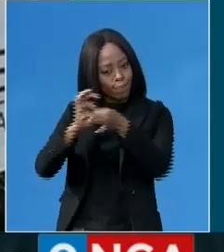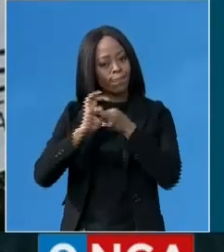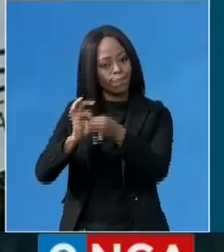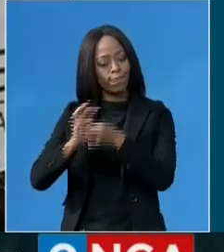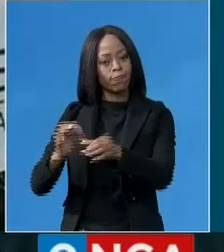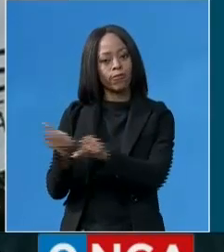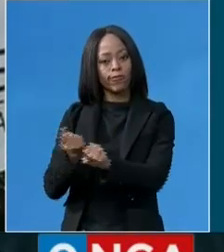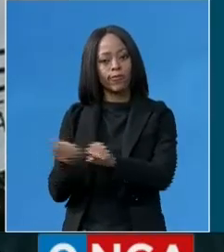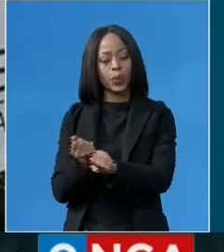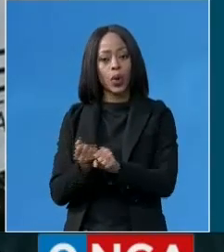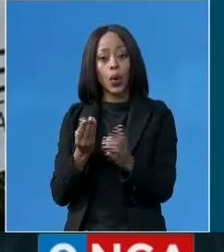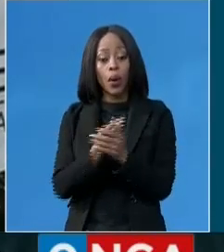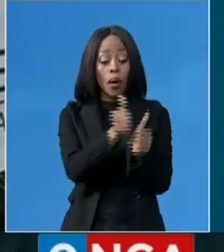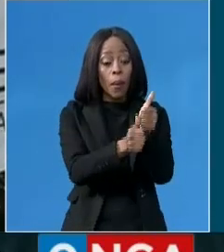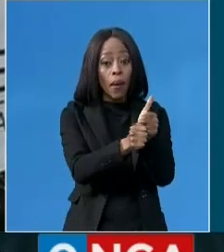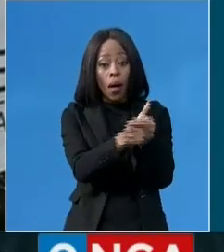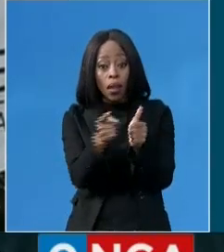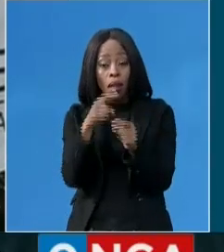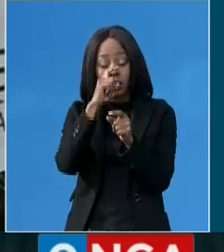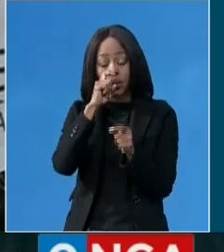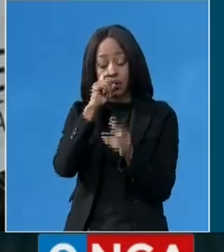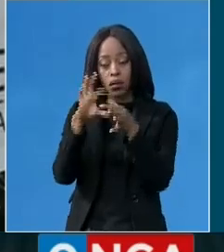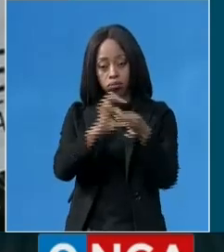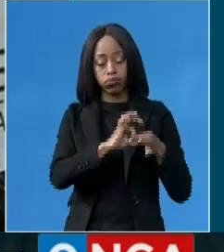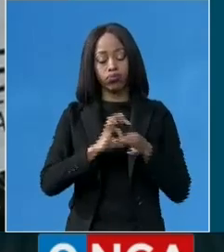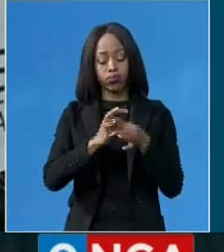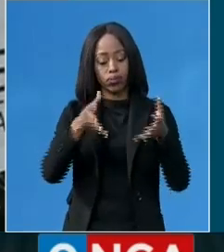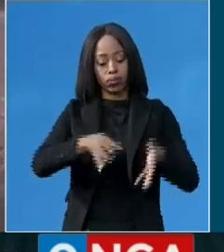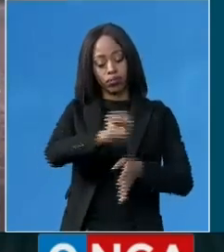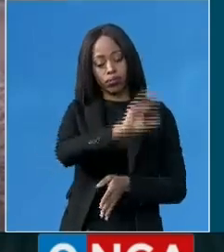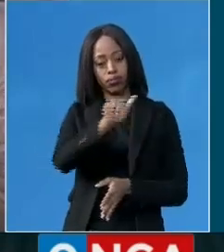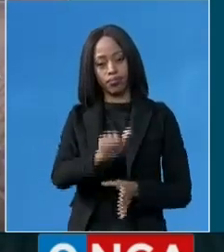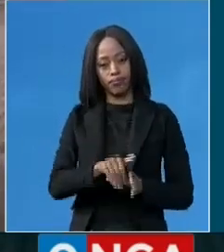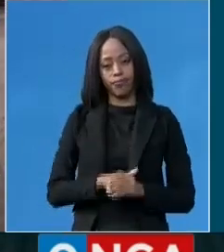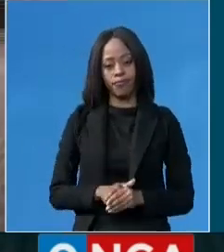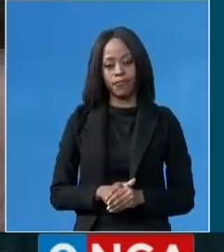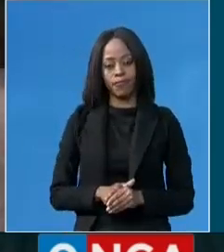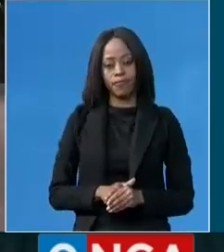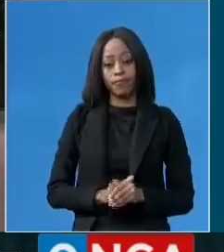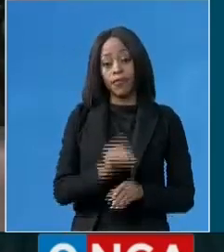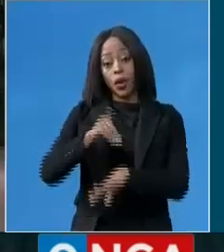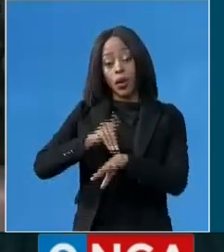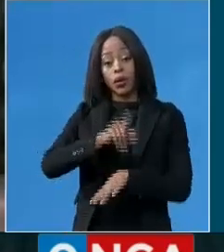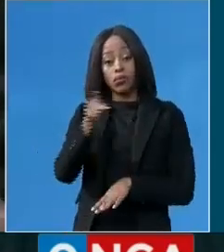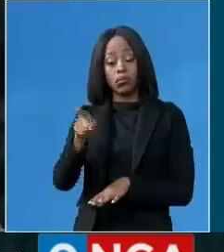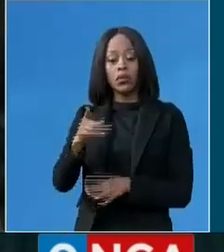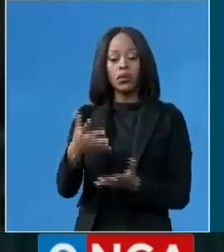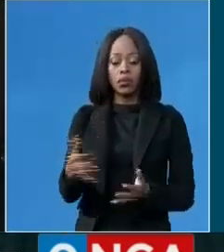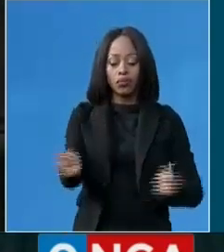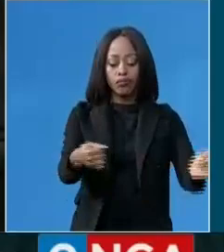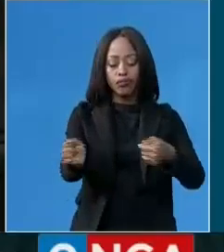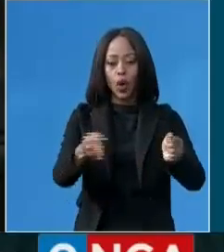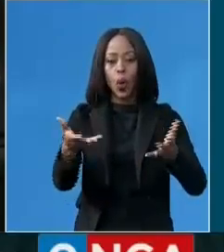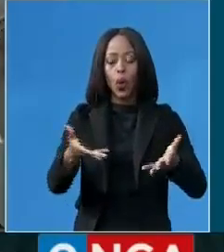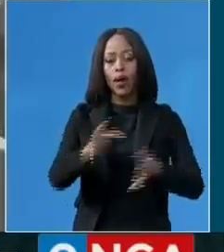with our brothers and sisters, the South African people. These doctors will be assigned throughout